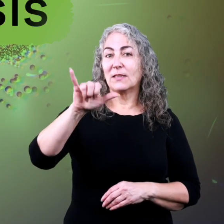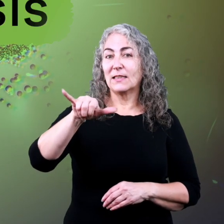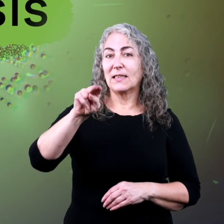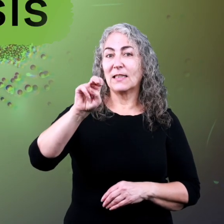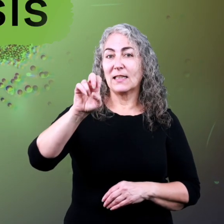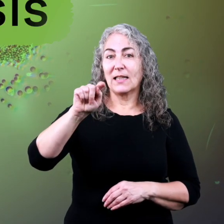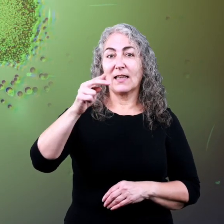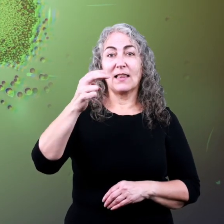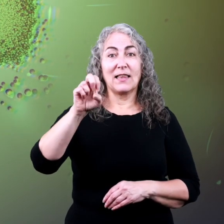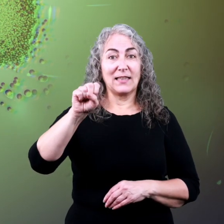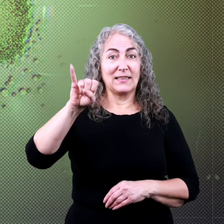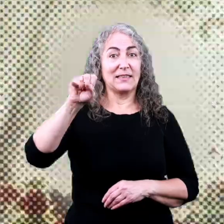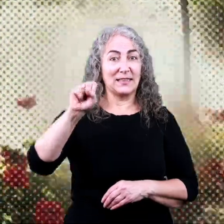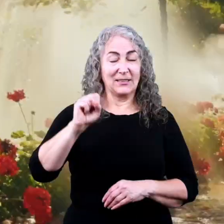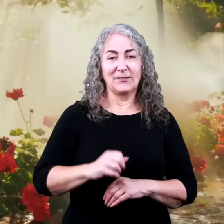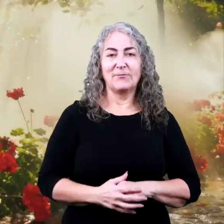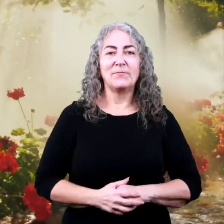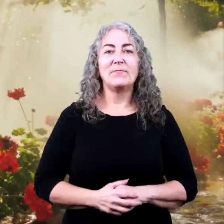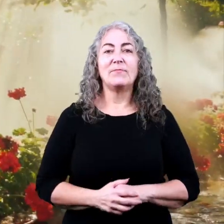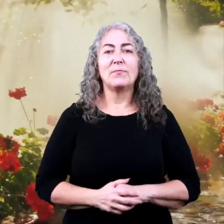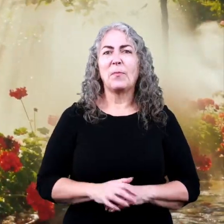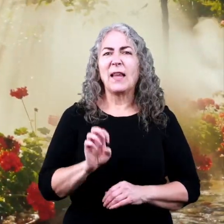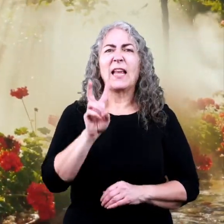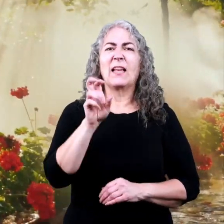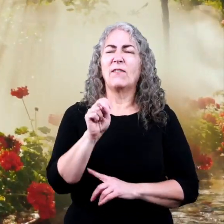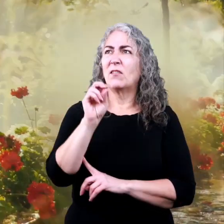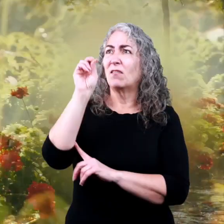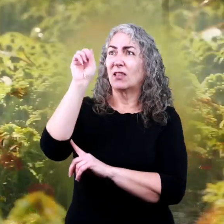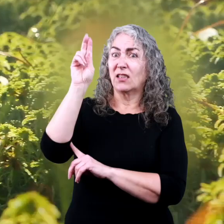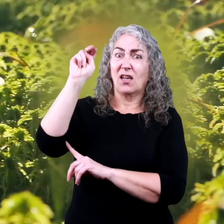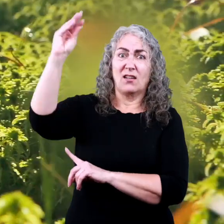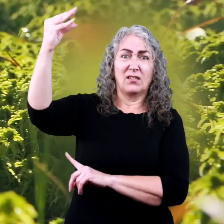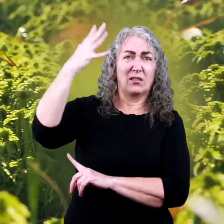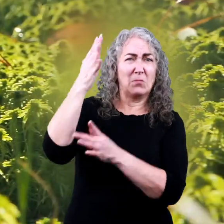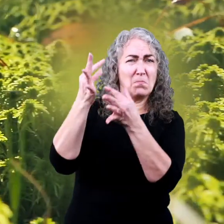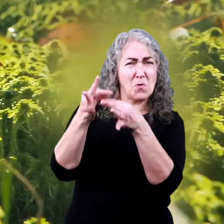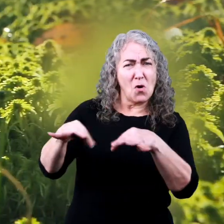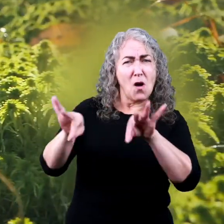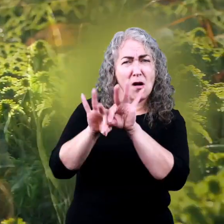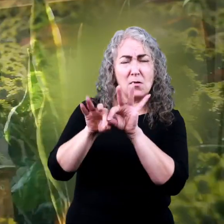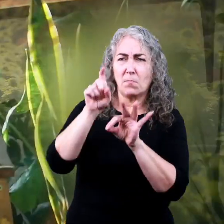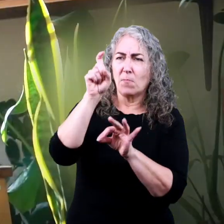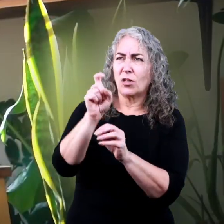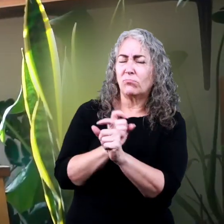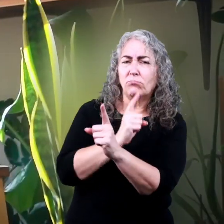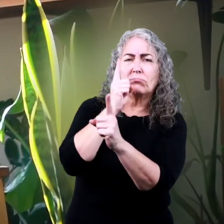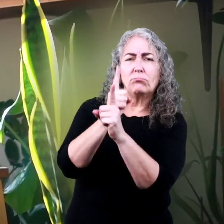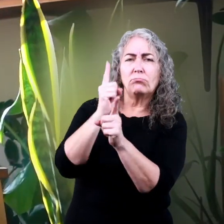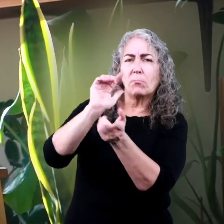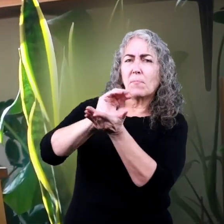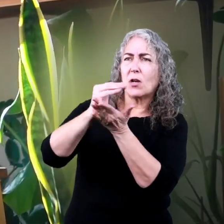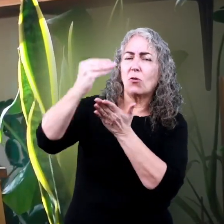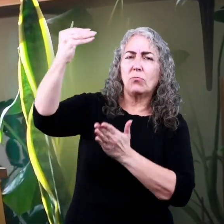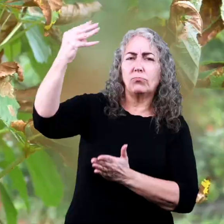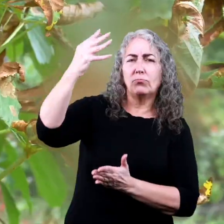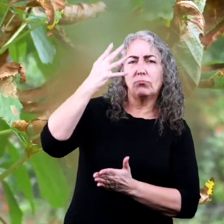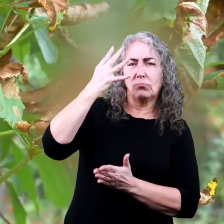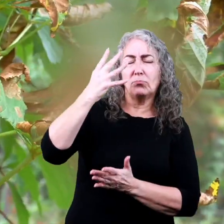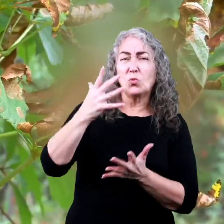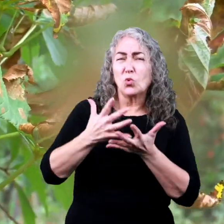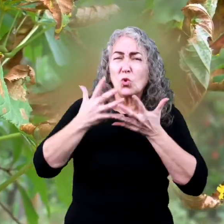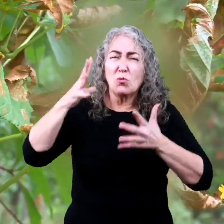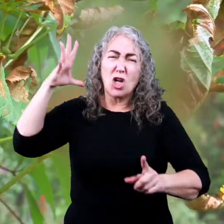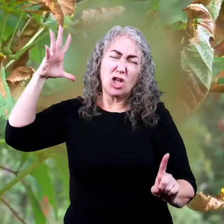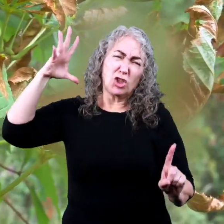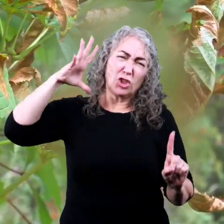Photosynthesis. Even though sunlight is important, it has to be the right amount. Too